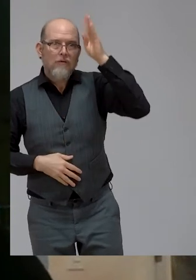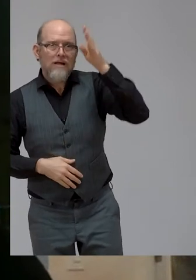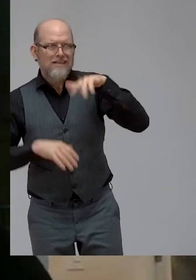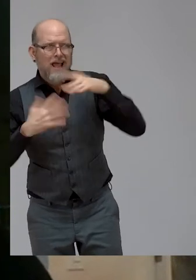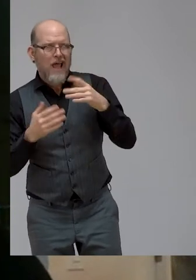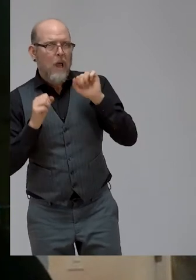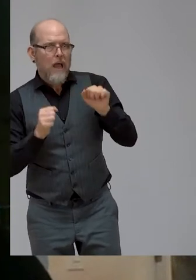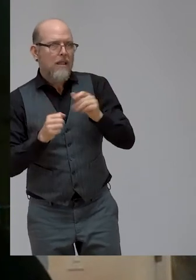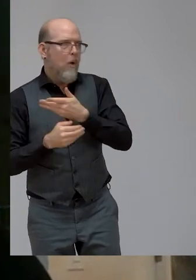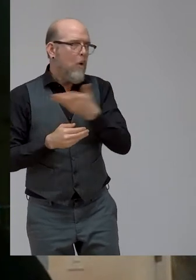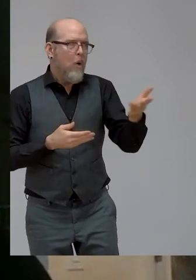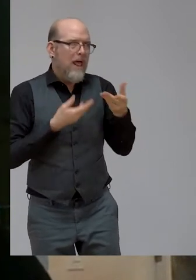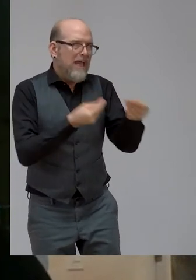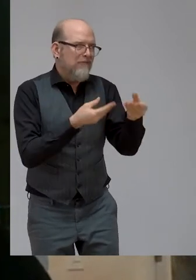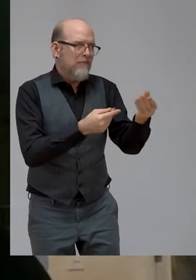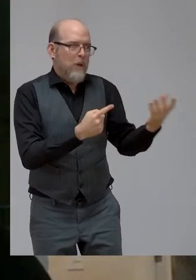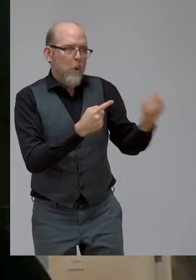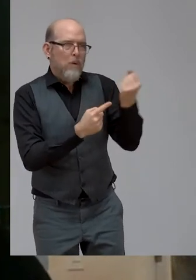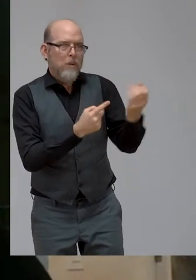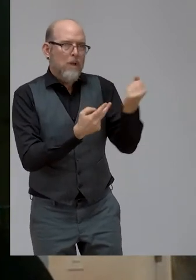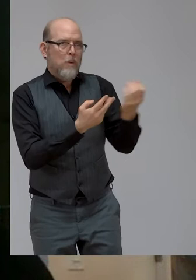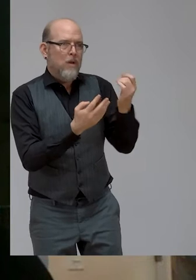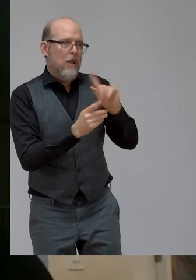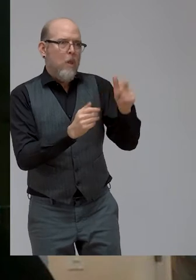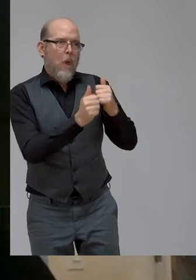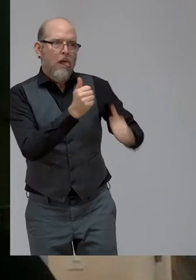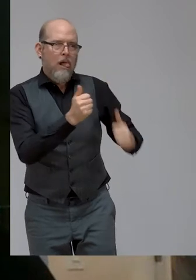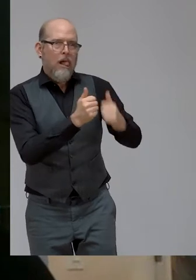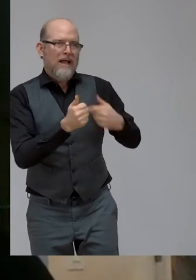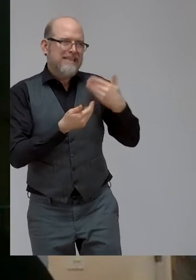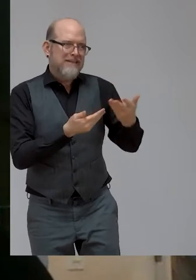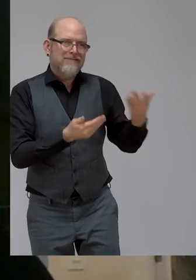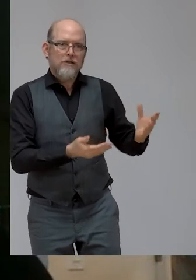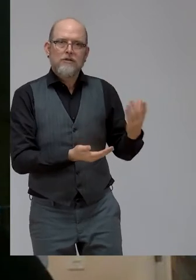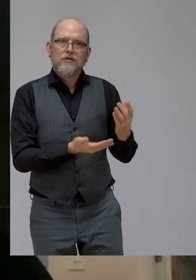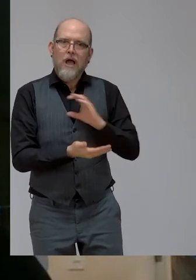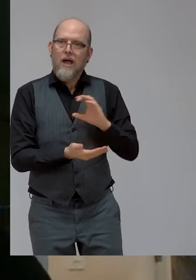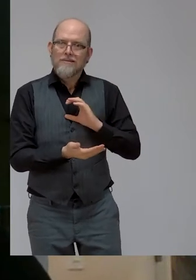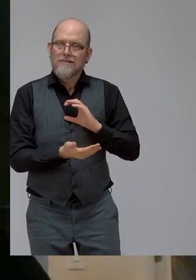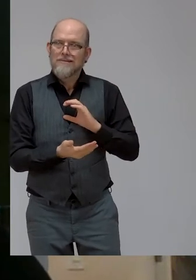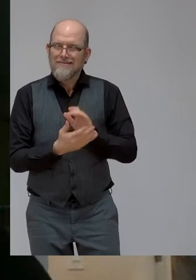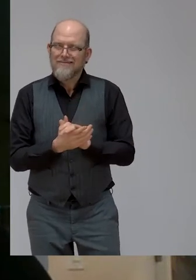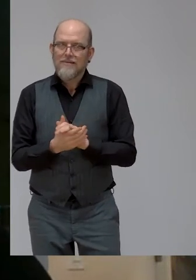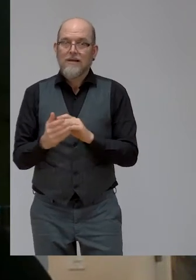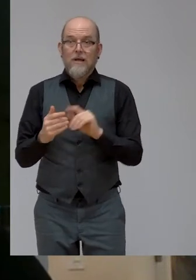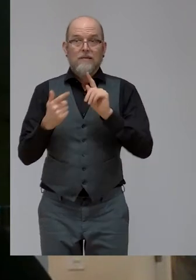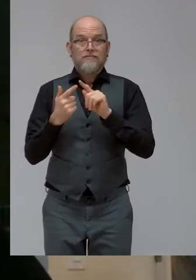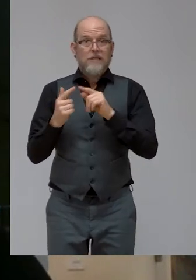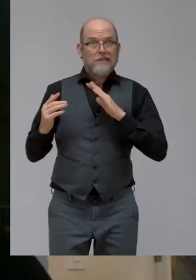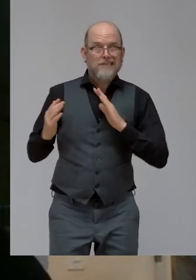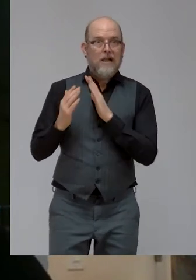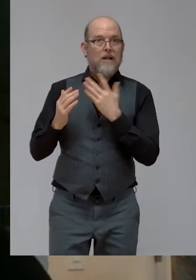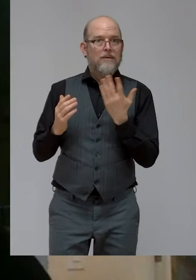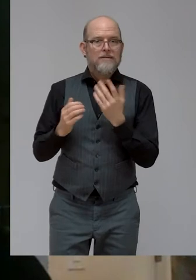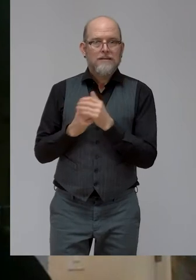benefit and that no one will be left behind. The second challenge is to move beyond the often isolated training